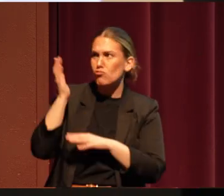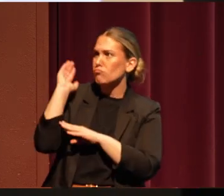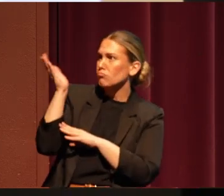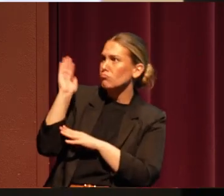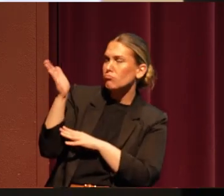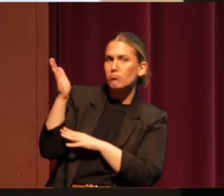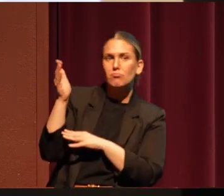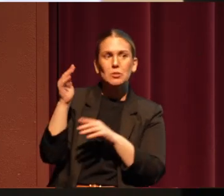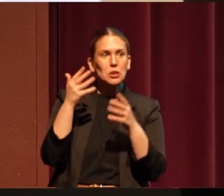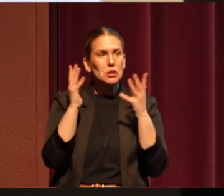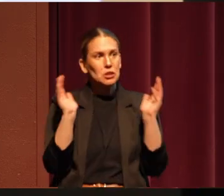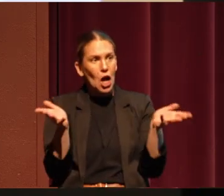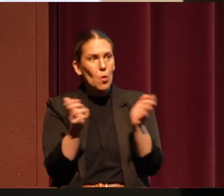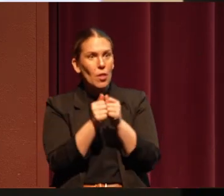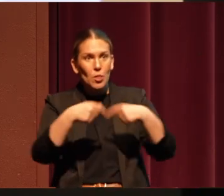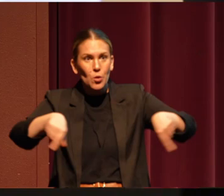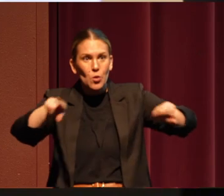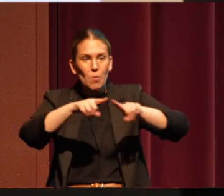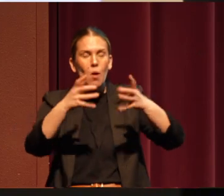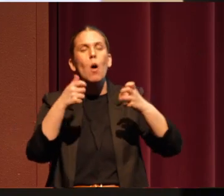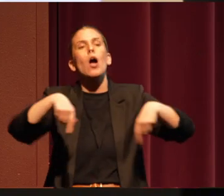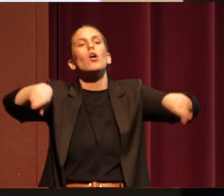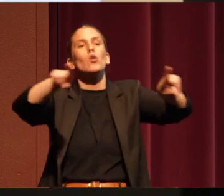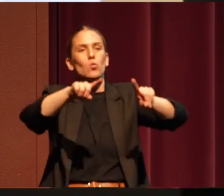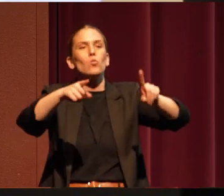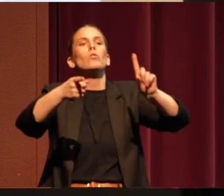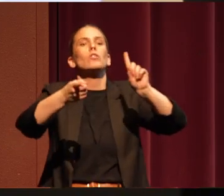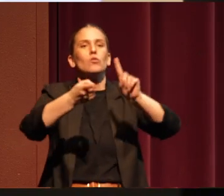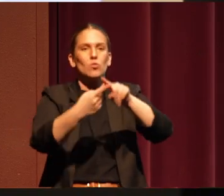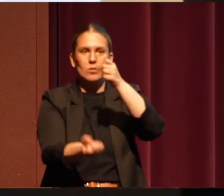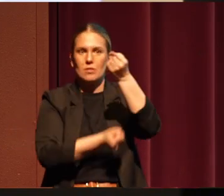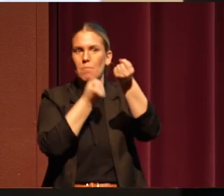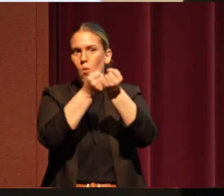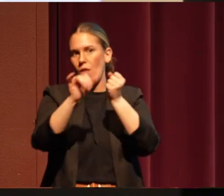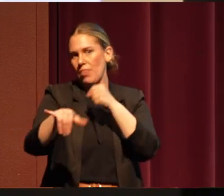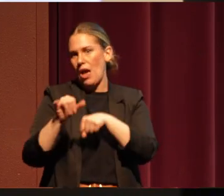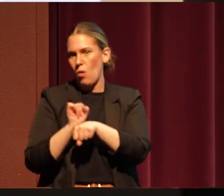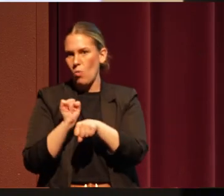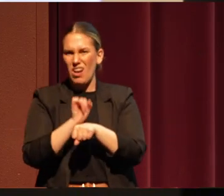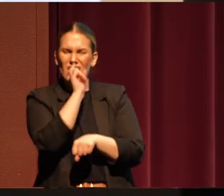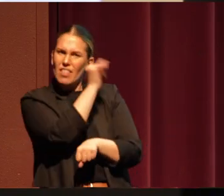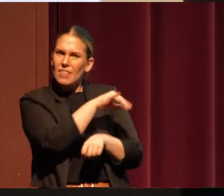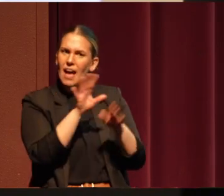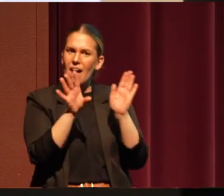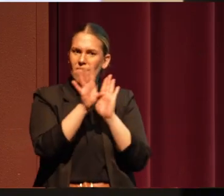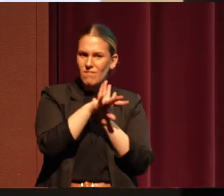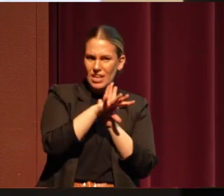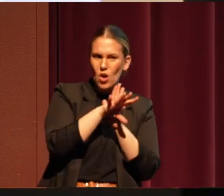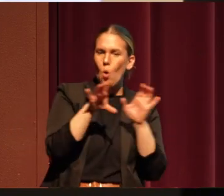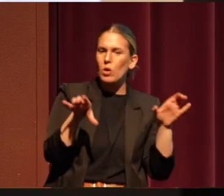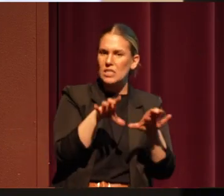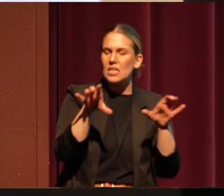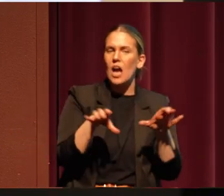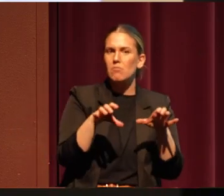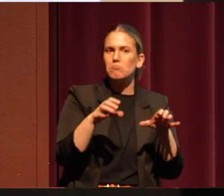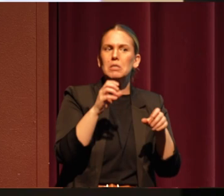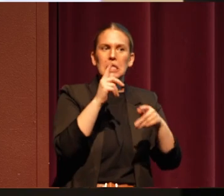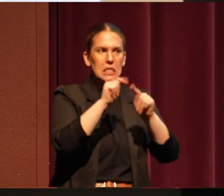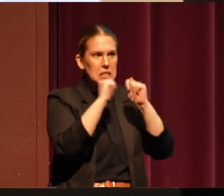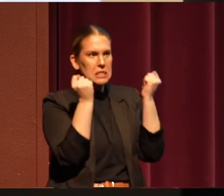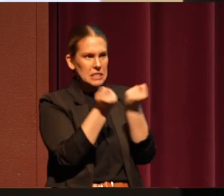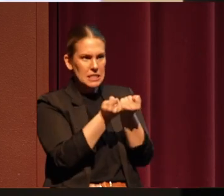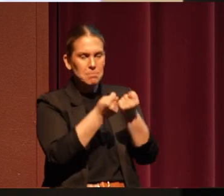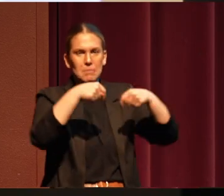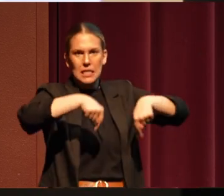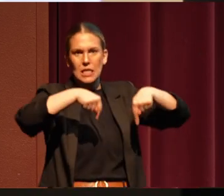And I would ask that you continue to support this work, because that video that I showed, that was done by a production team here in Deschutes County, Wahoo